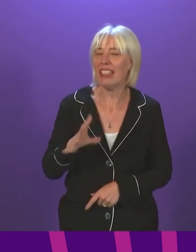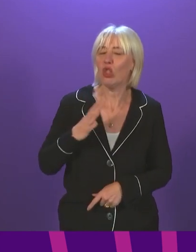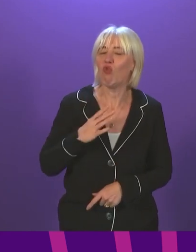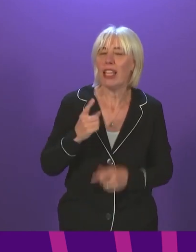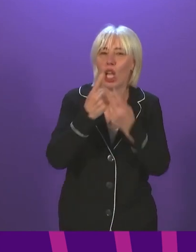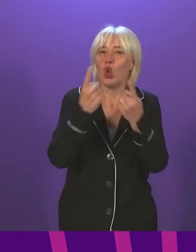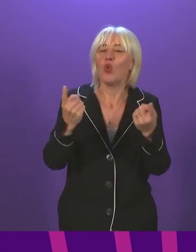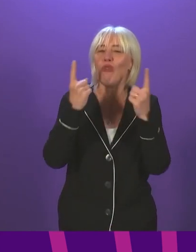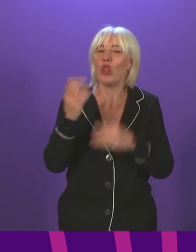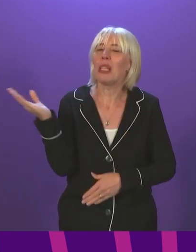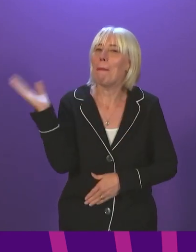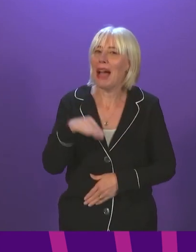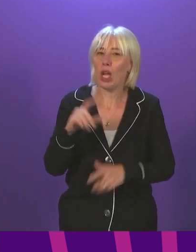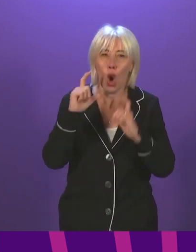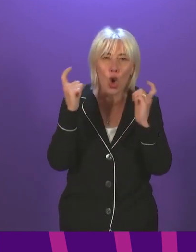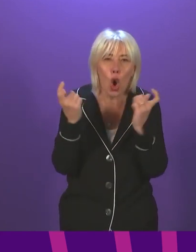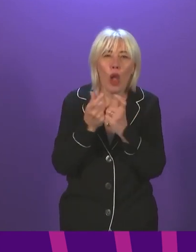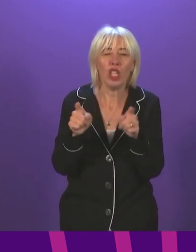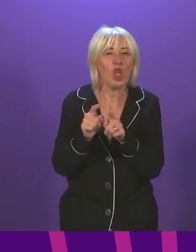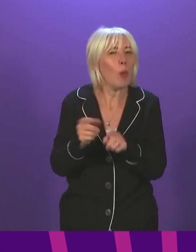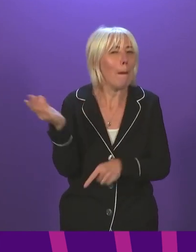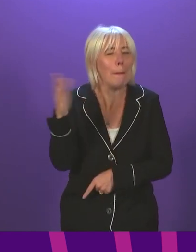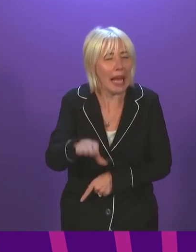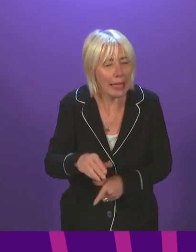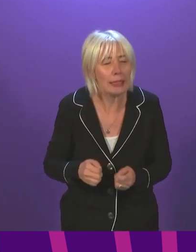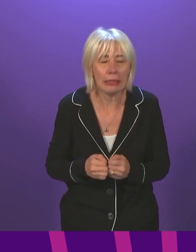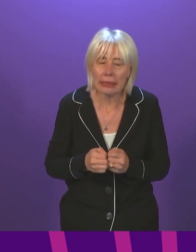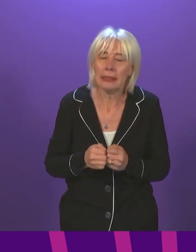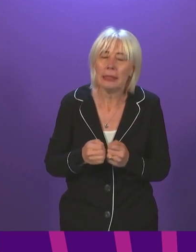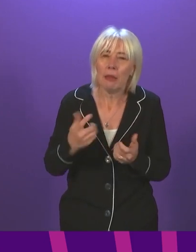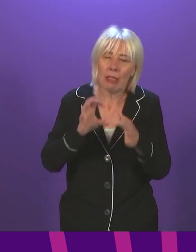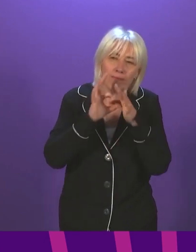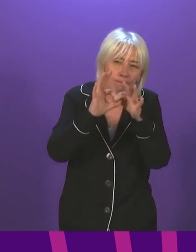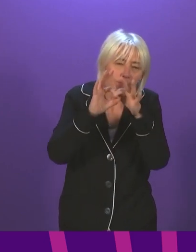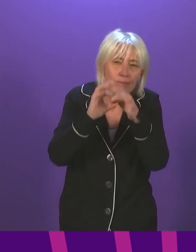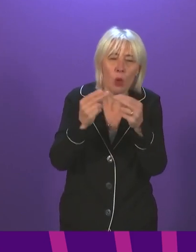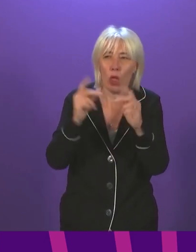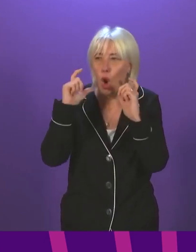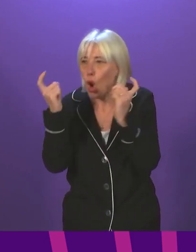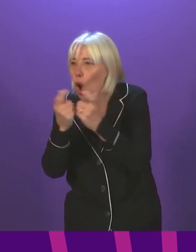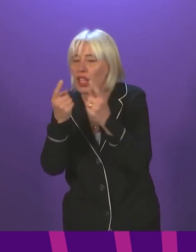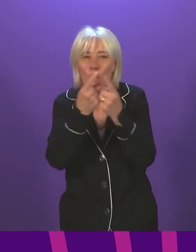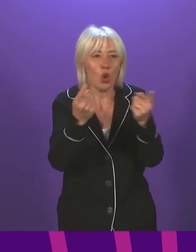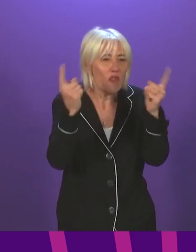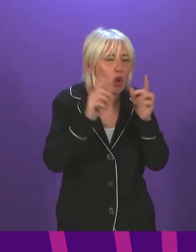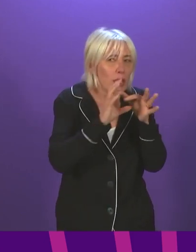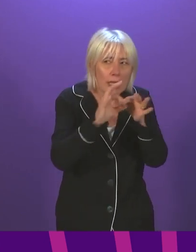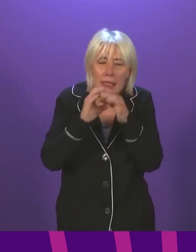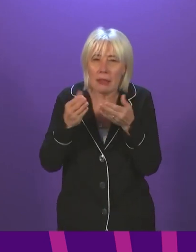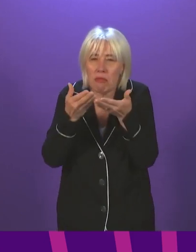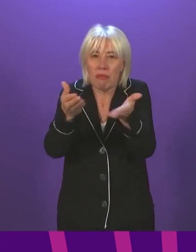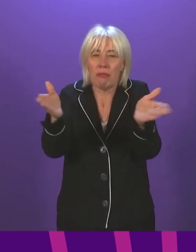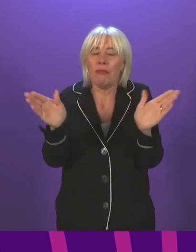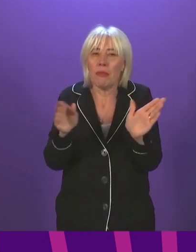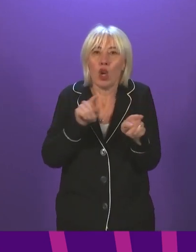now starting. Colleges began their return a few weeks ago and we have been working closely with universities, colleges and the wider sector to